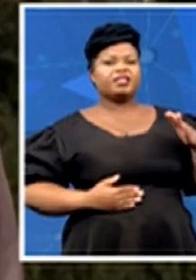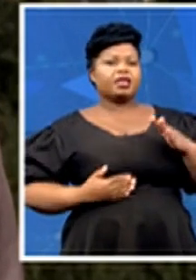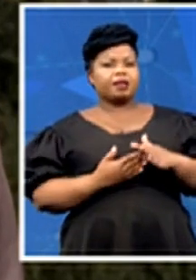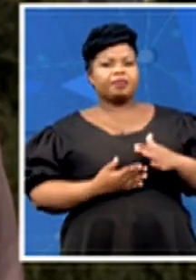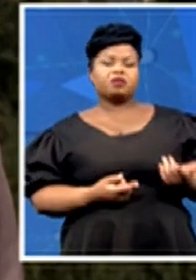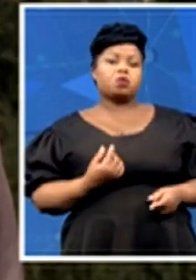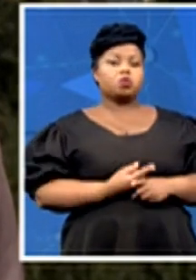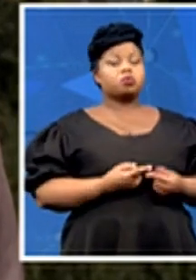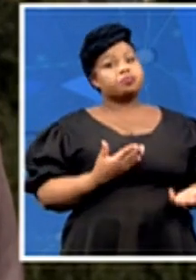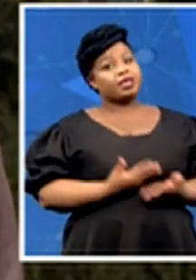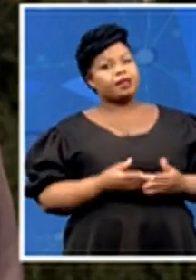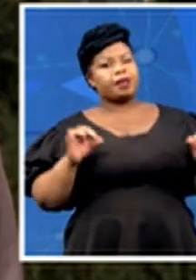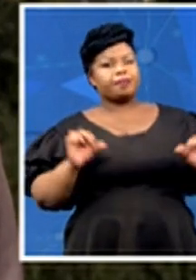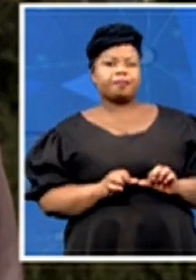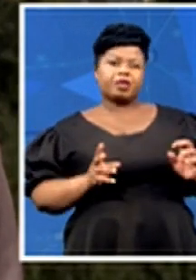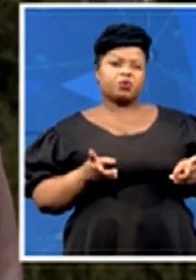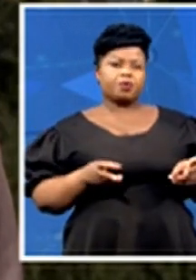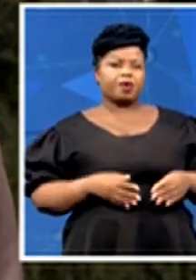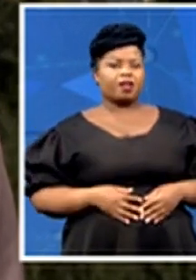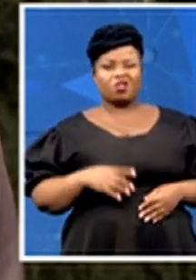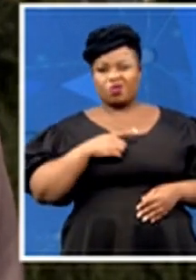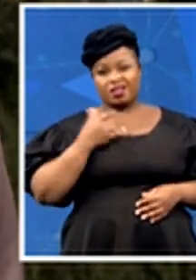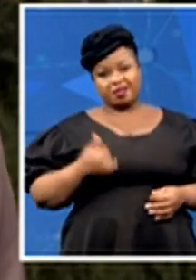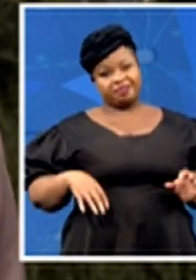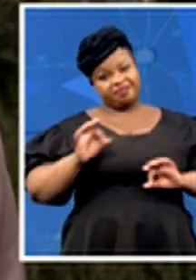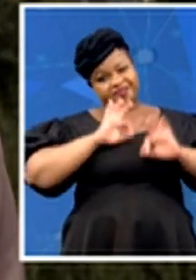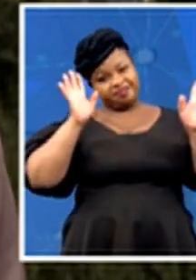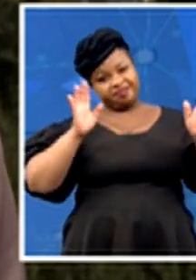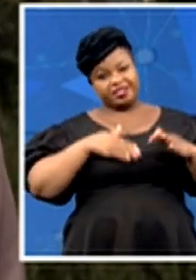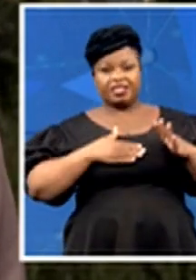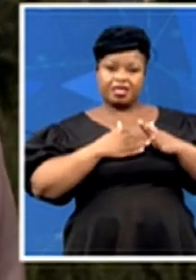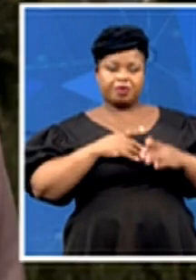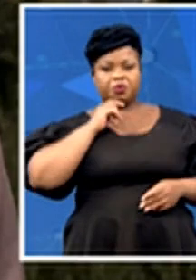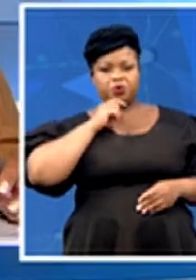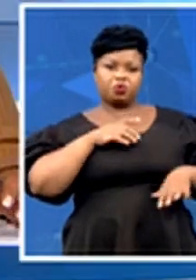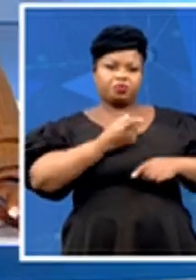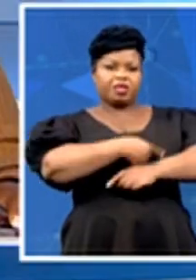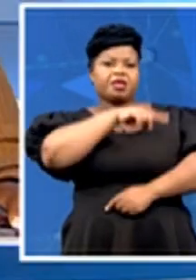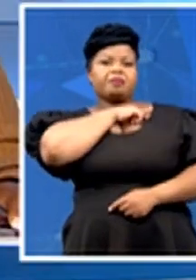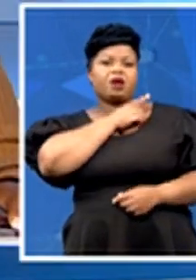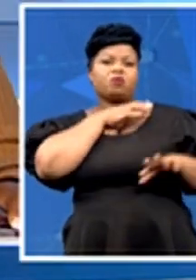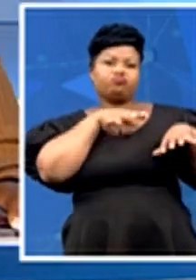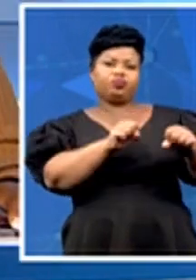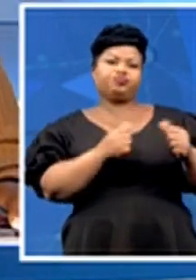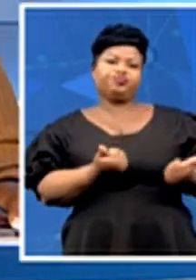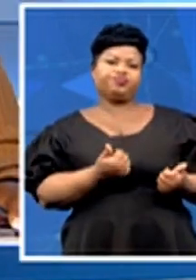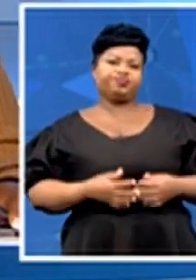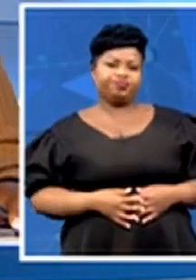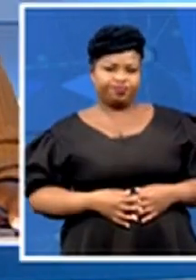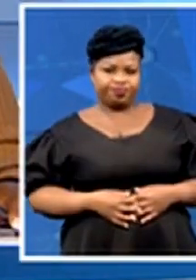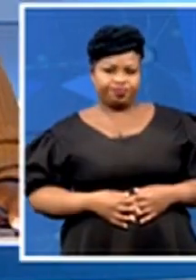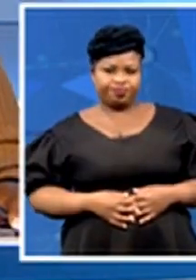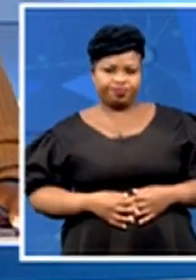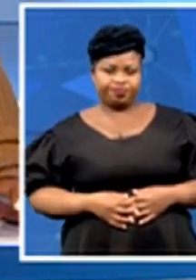as it is now clear that the taliban are in effect the power holders in afghanistan the russian representative in kabul